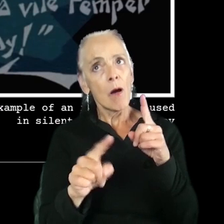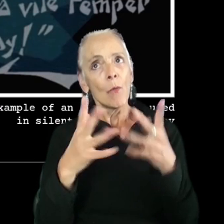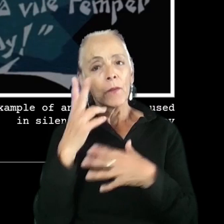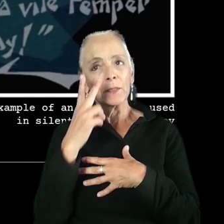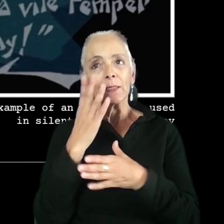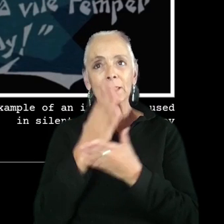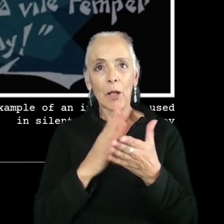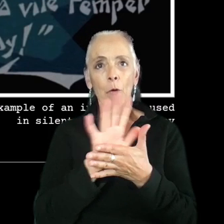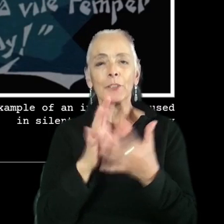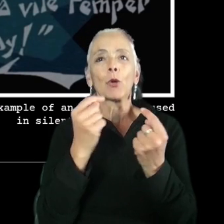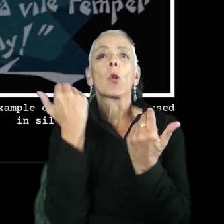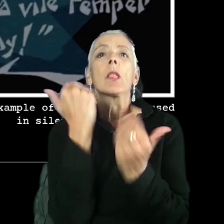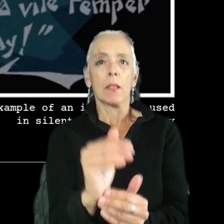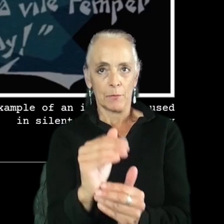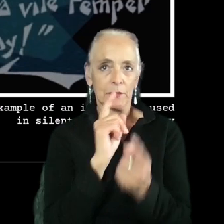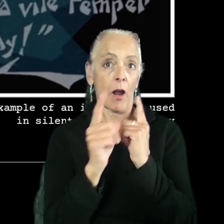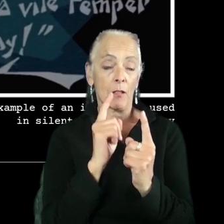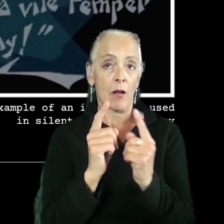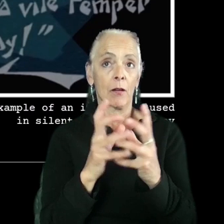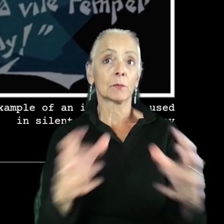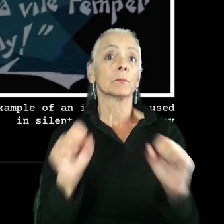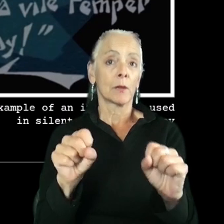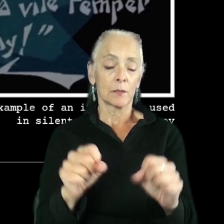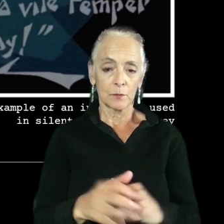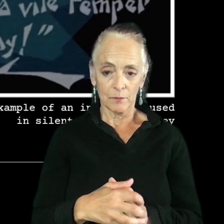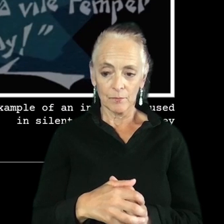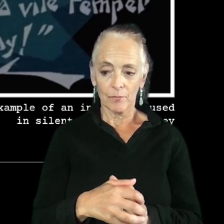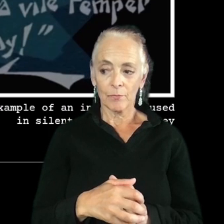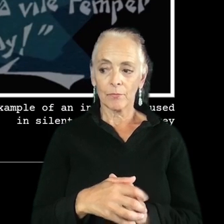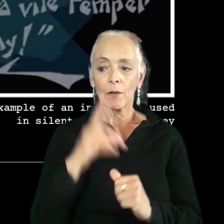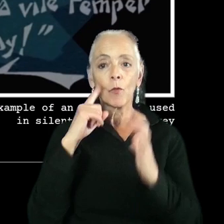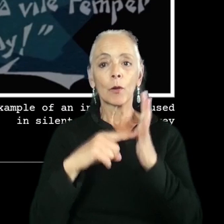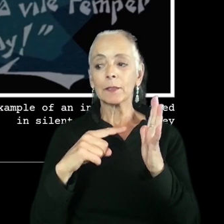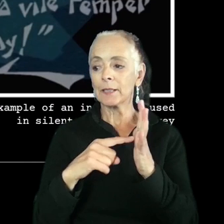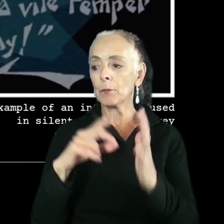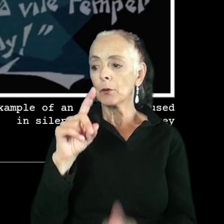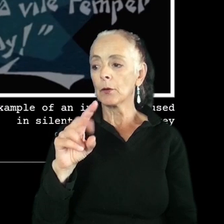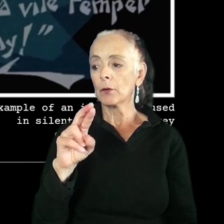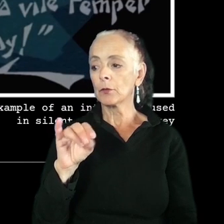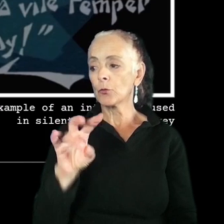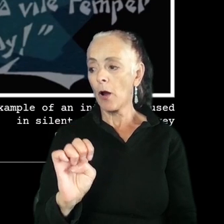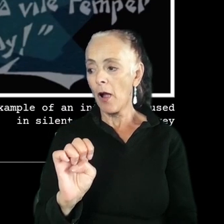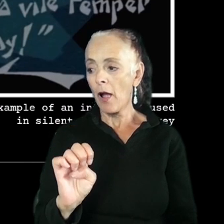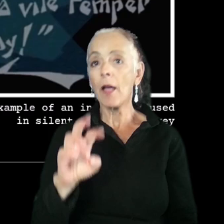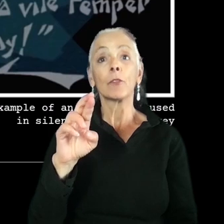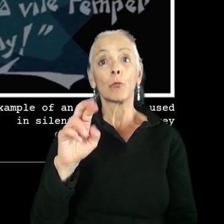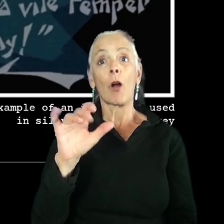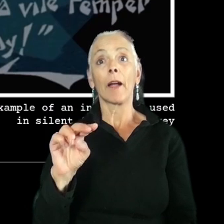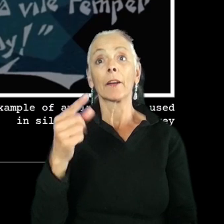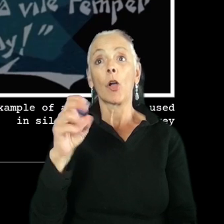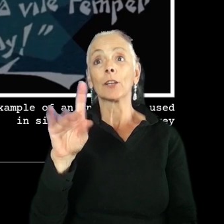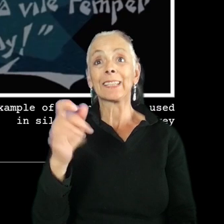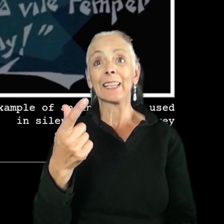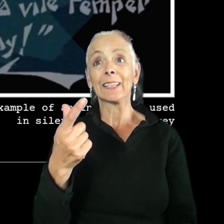that have tried to limit dialogue as much as possible. Like in Drive, for example, Ryan Gosling speaks a total of